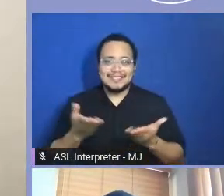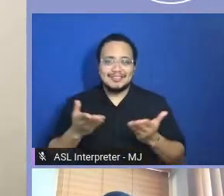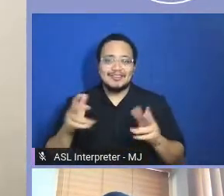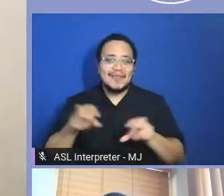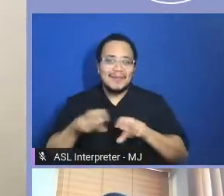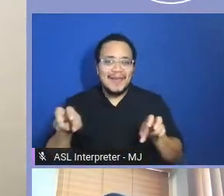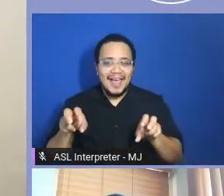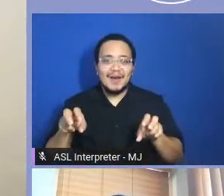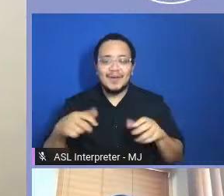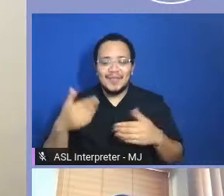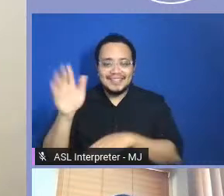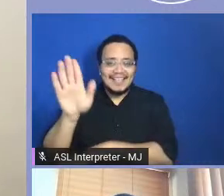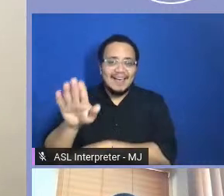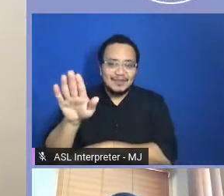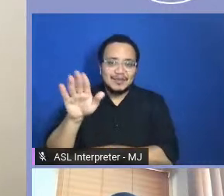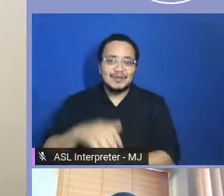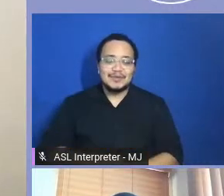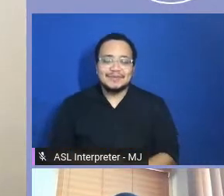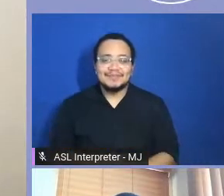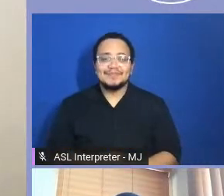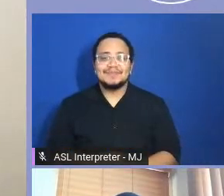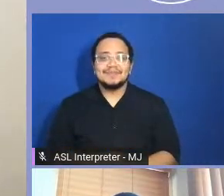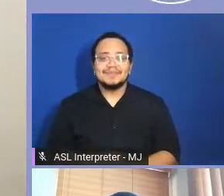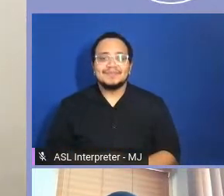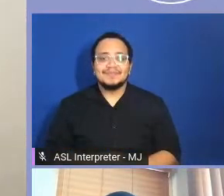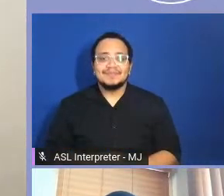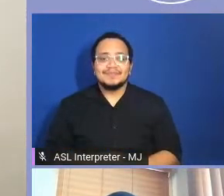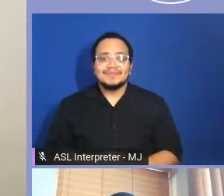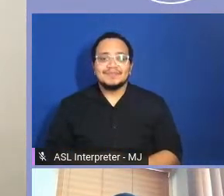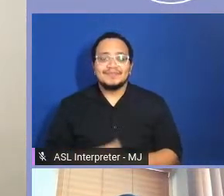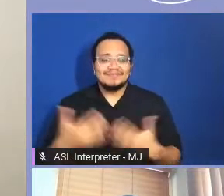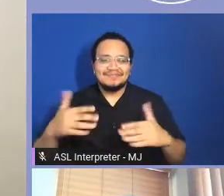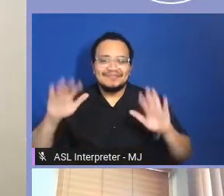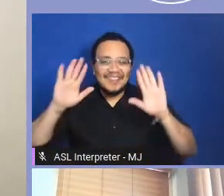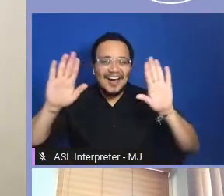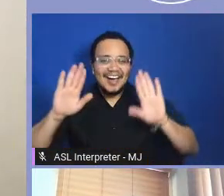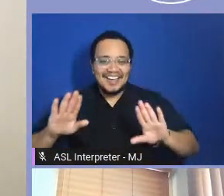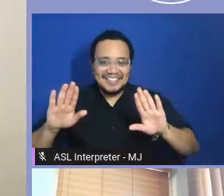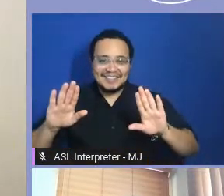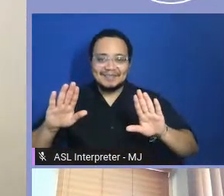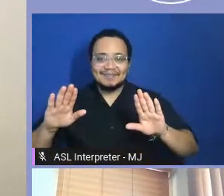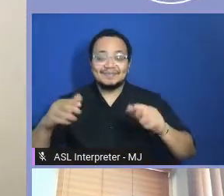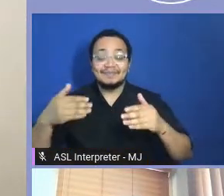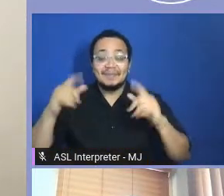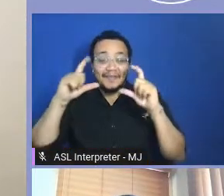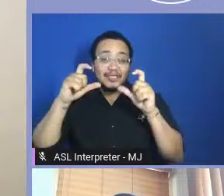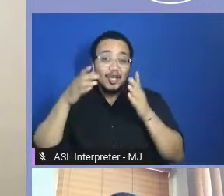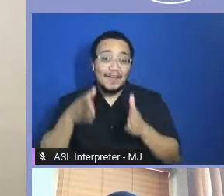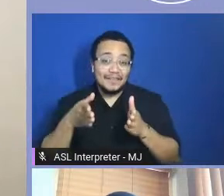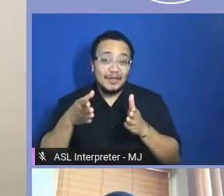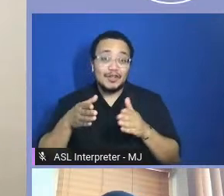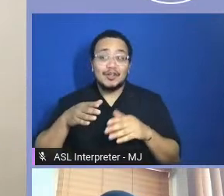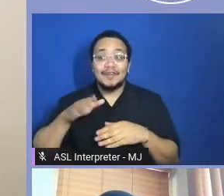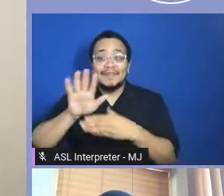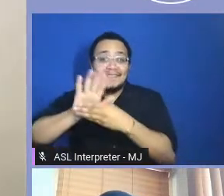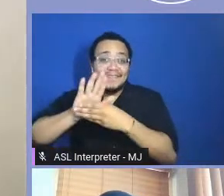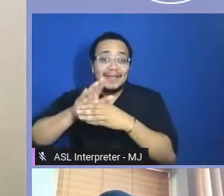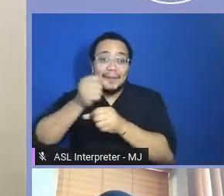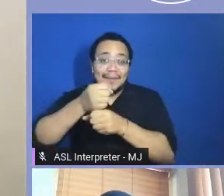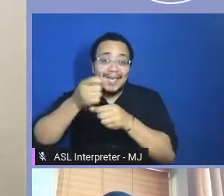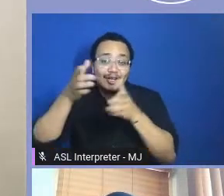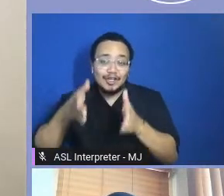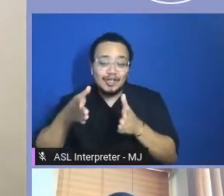this afternoon. This is awesome. I am a photographer. I'm a filmmaker, videographer.